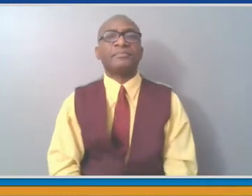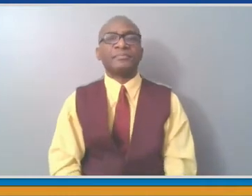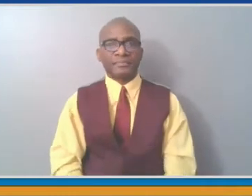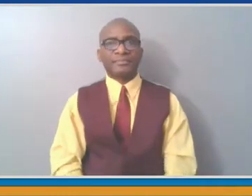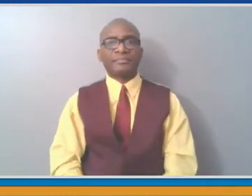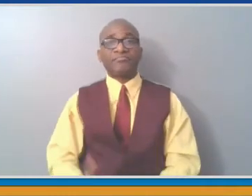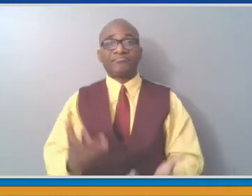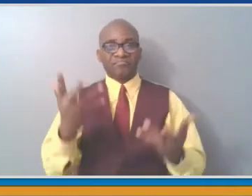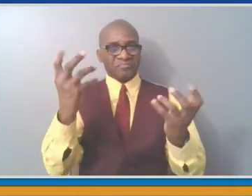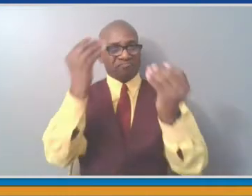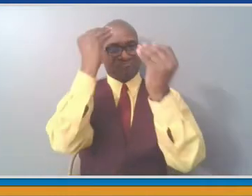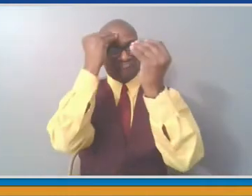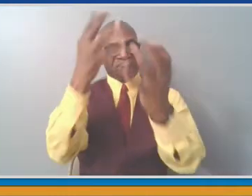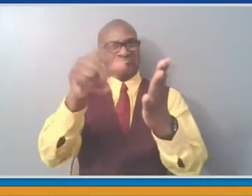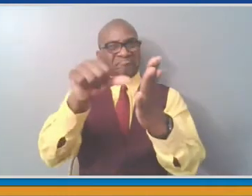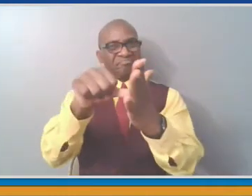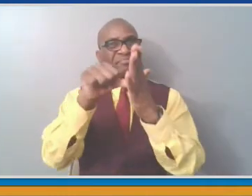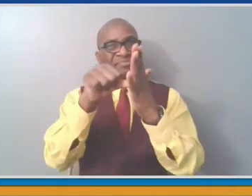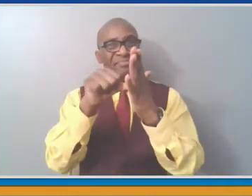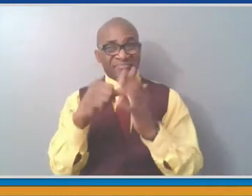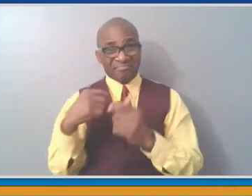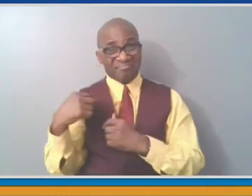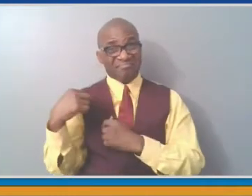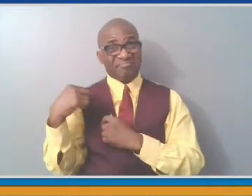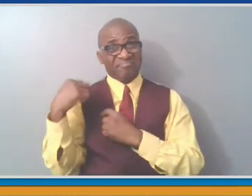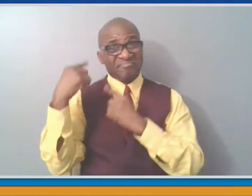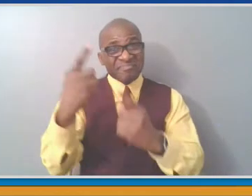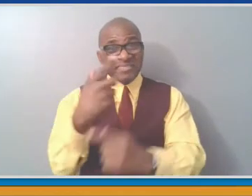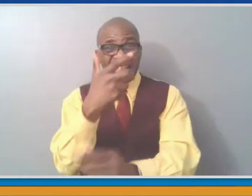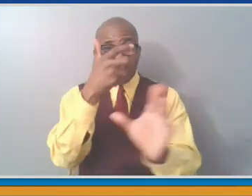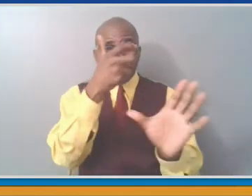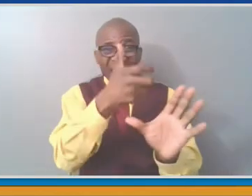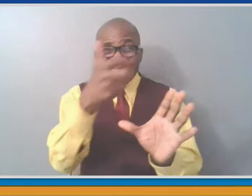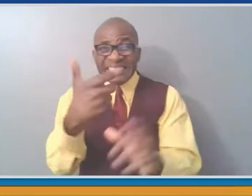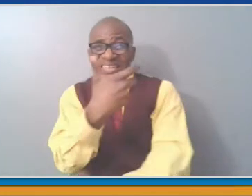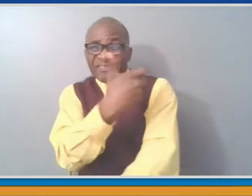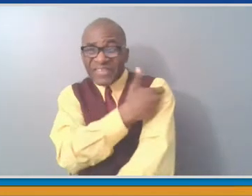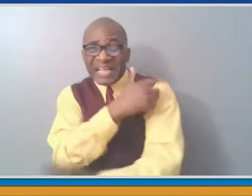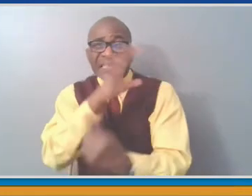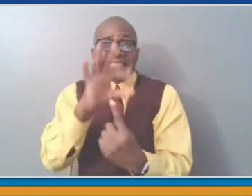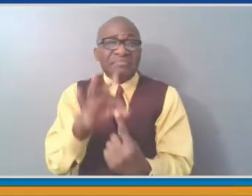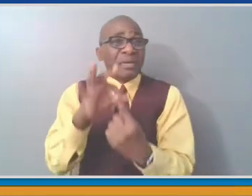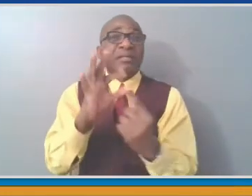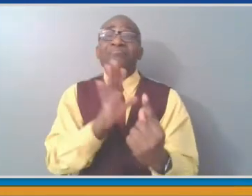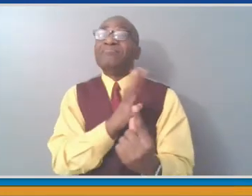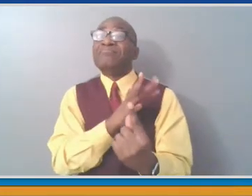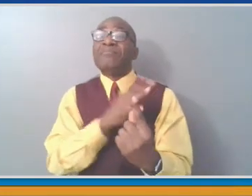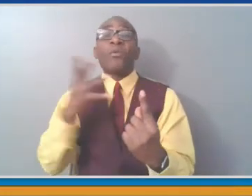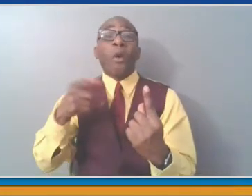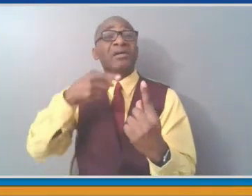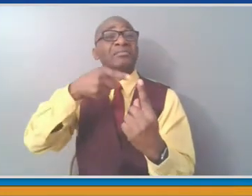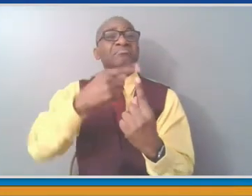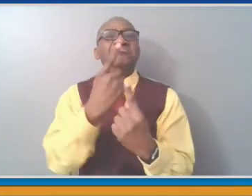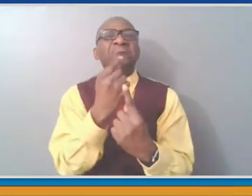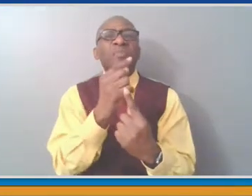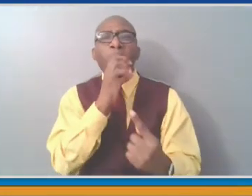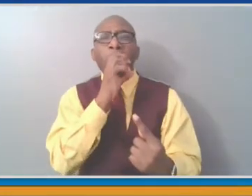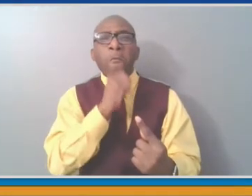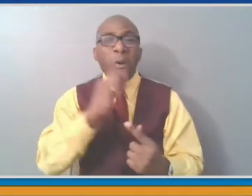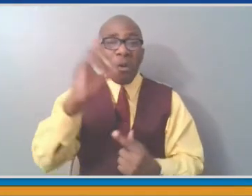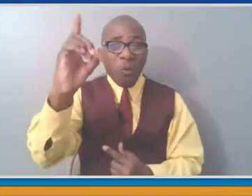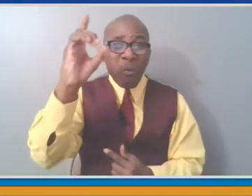The 100-year-old veteran was vaccinated at the County Center through our Department of Emergency Services.